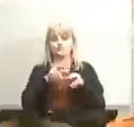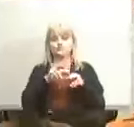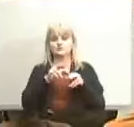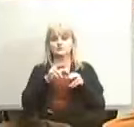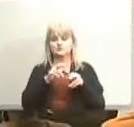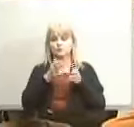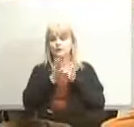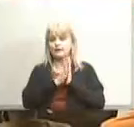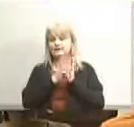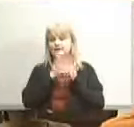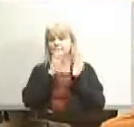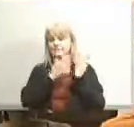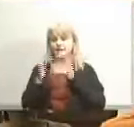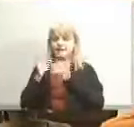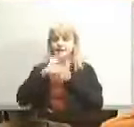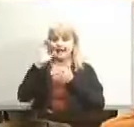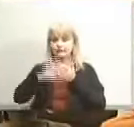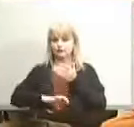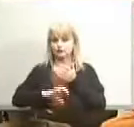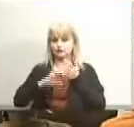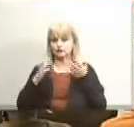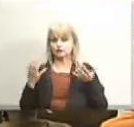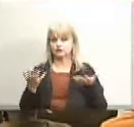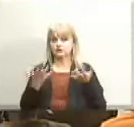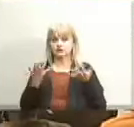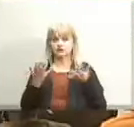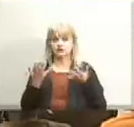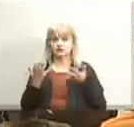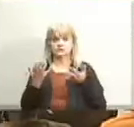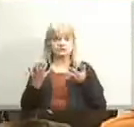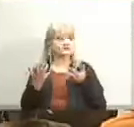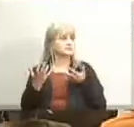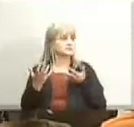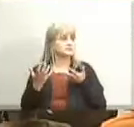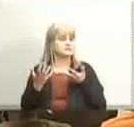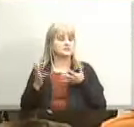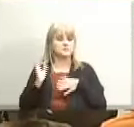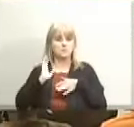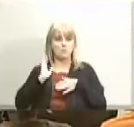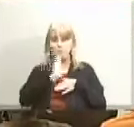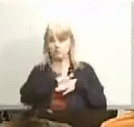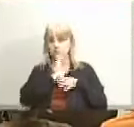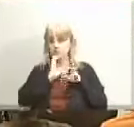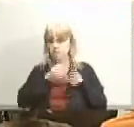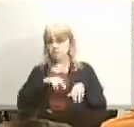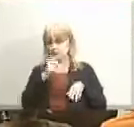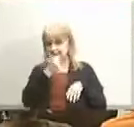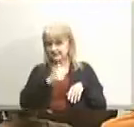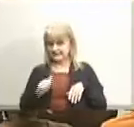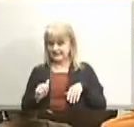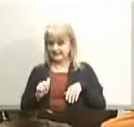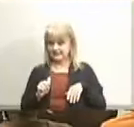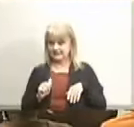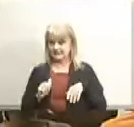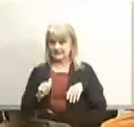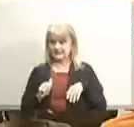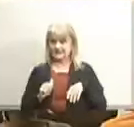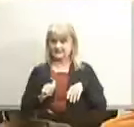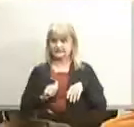um are there board reports diane